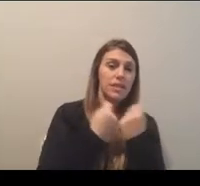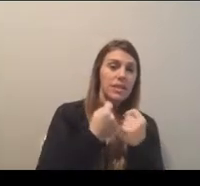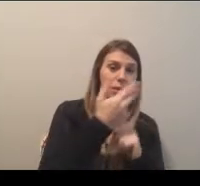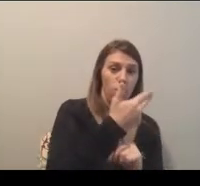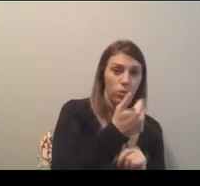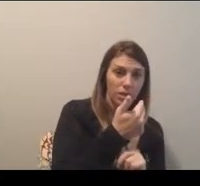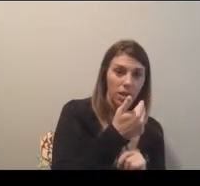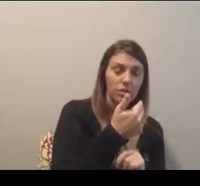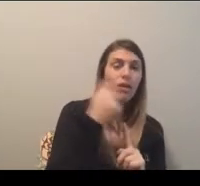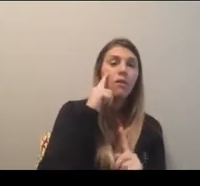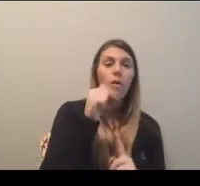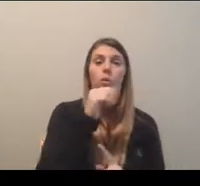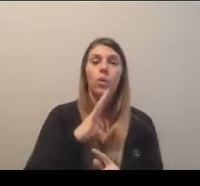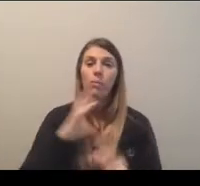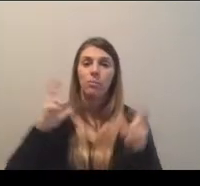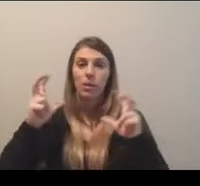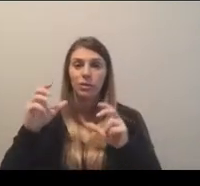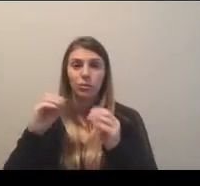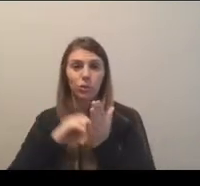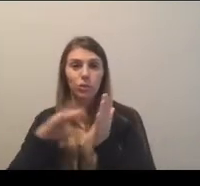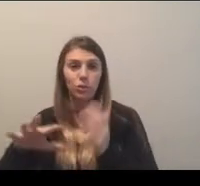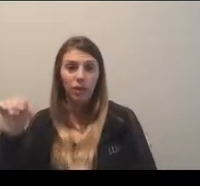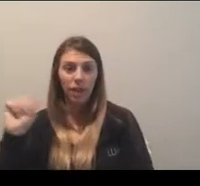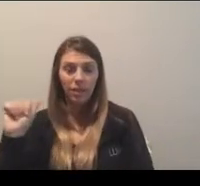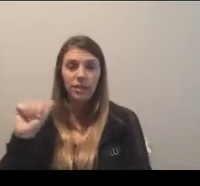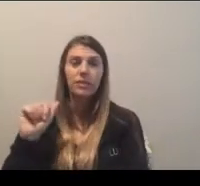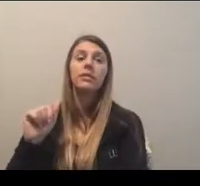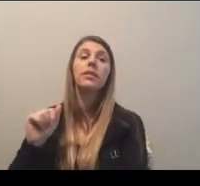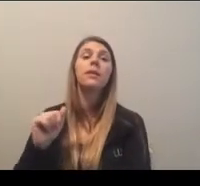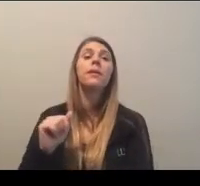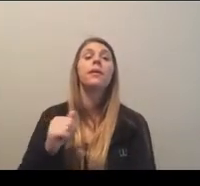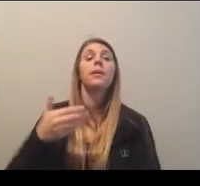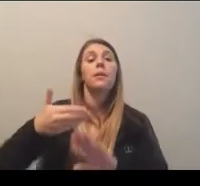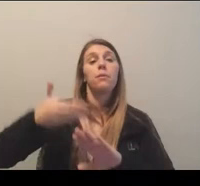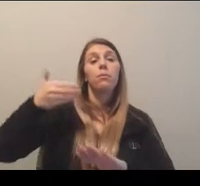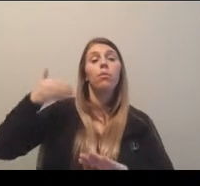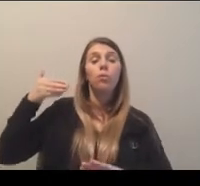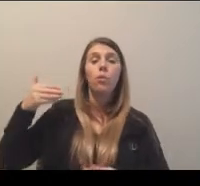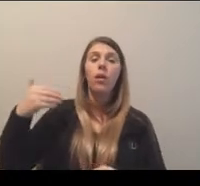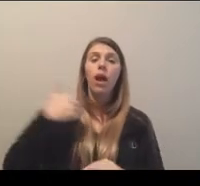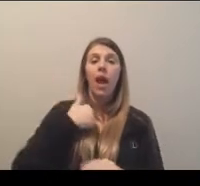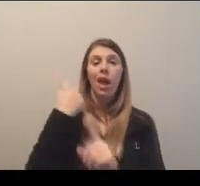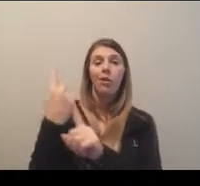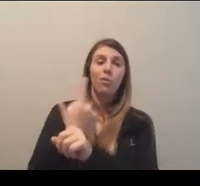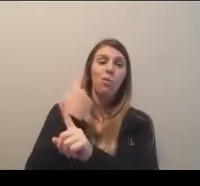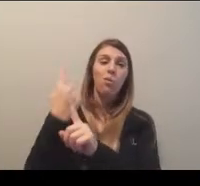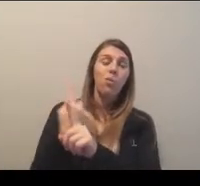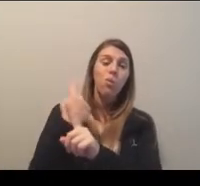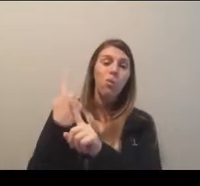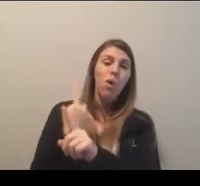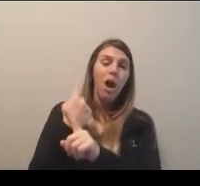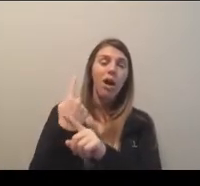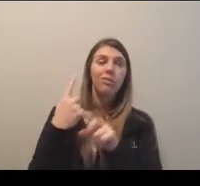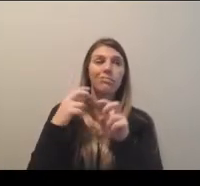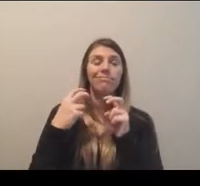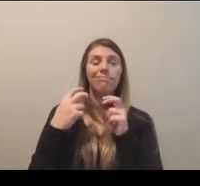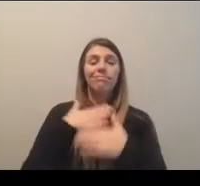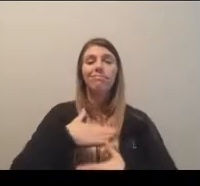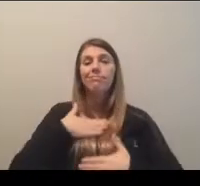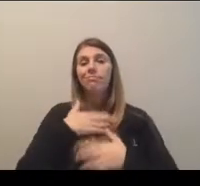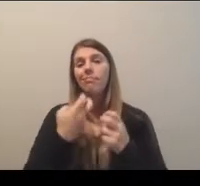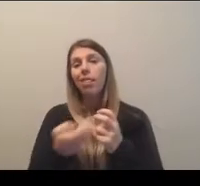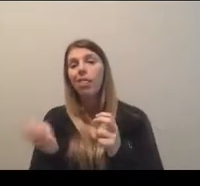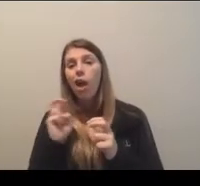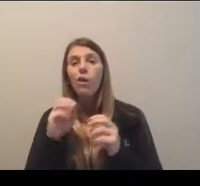our women's basketball student-athletes. In the past, there was a singular lounge that was most, that was often in the